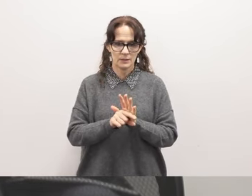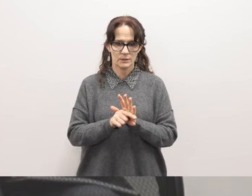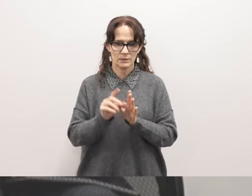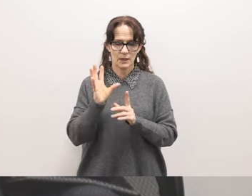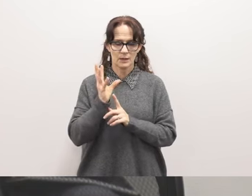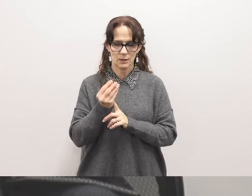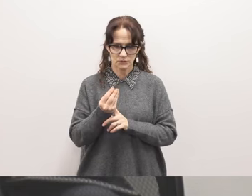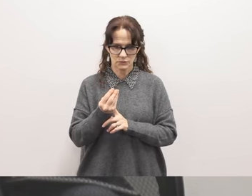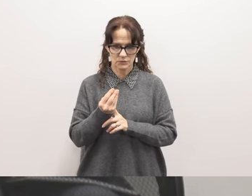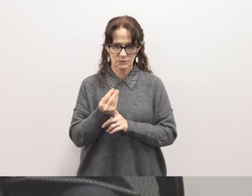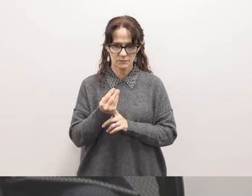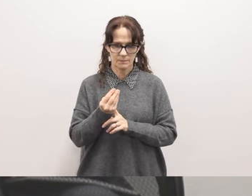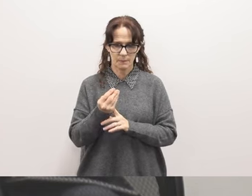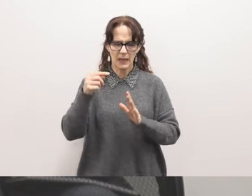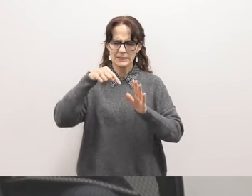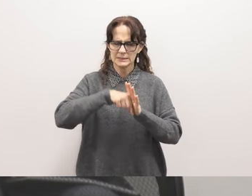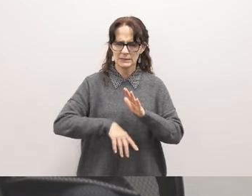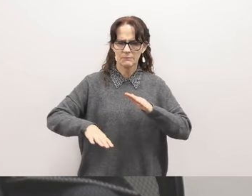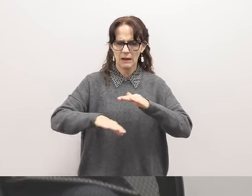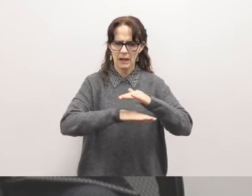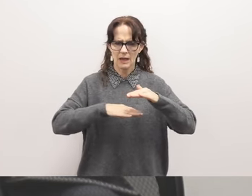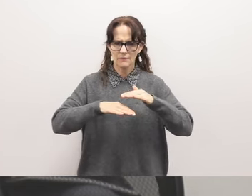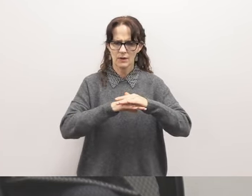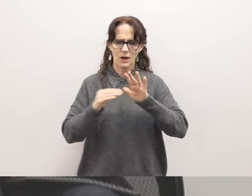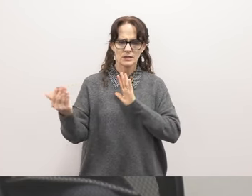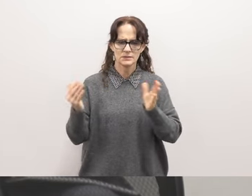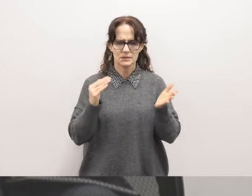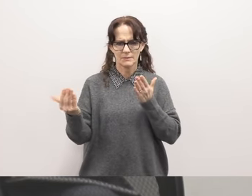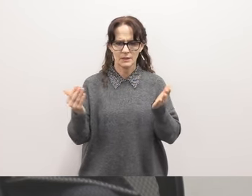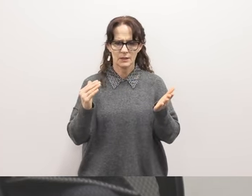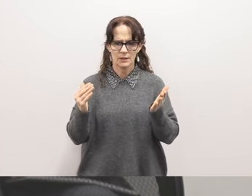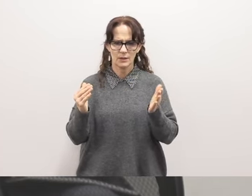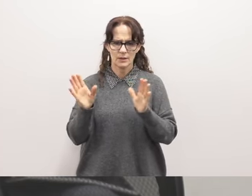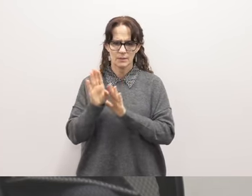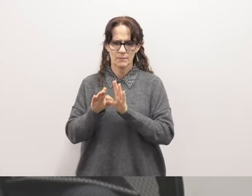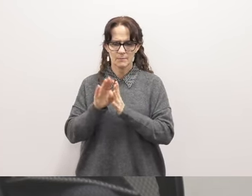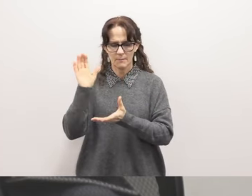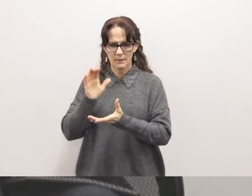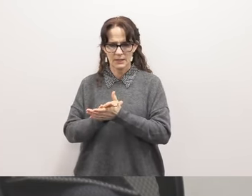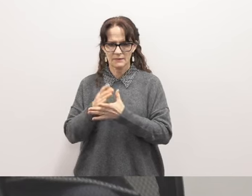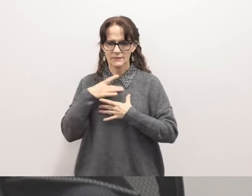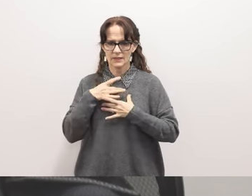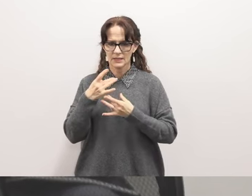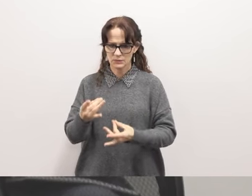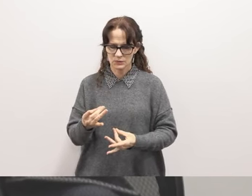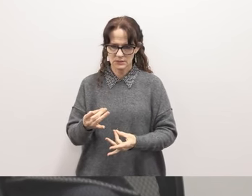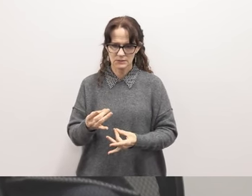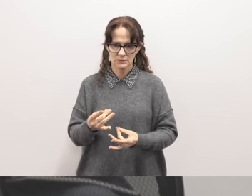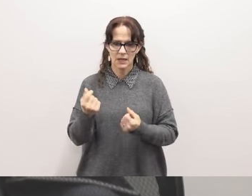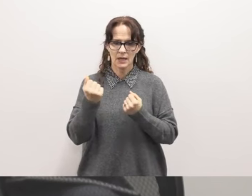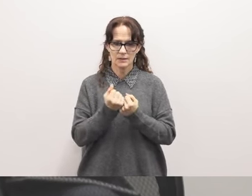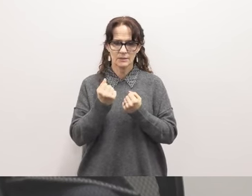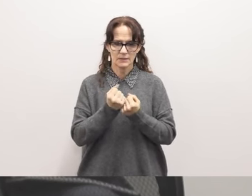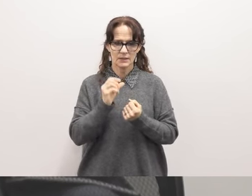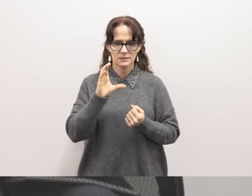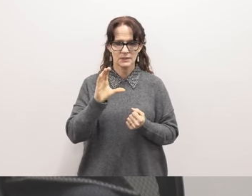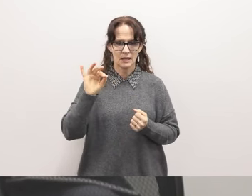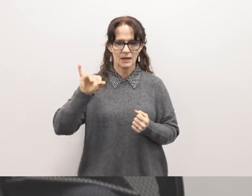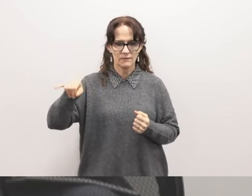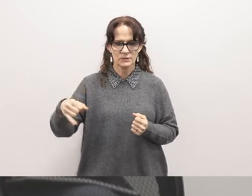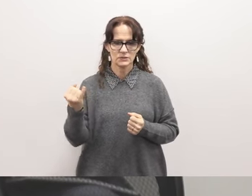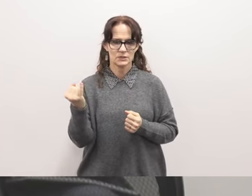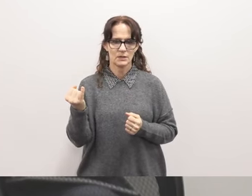cultures on a deeper level because of our similar backgrounds and beliefs and interests. I also support CFJ because